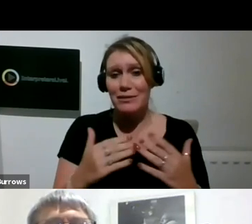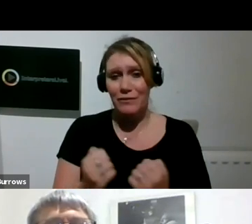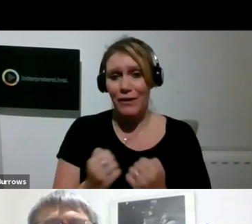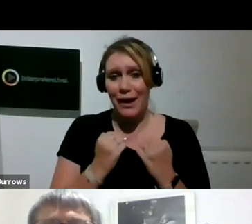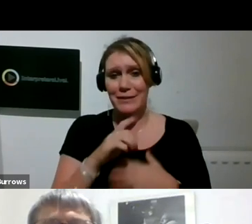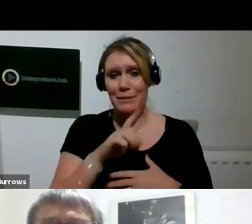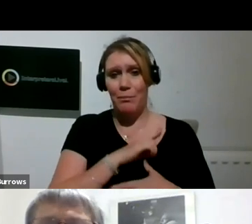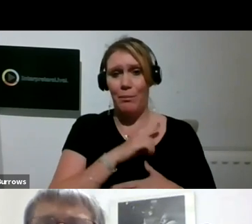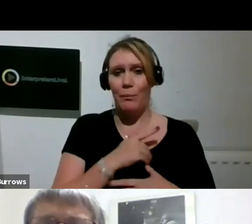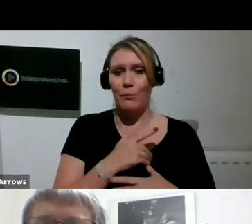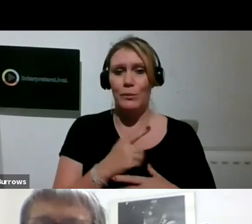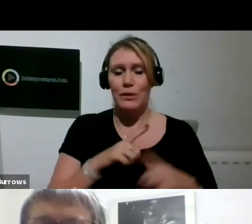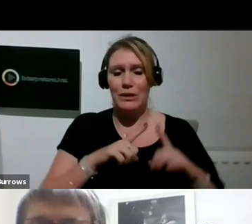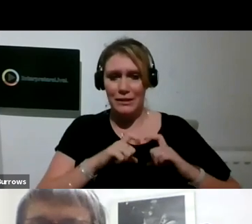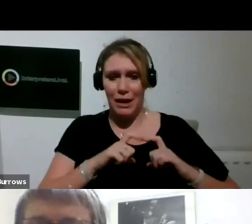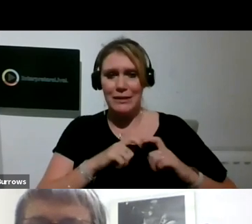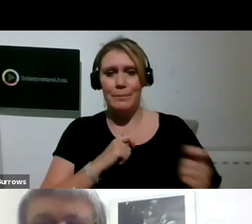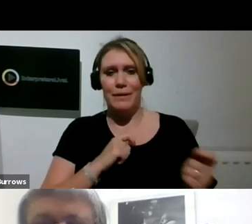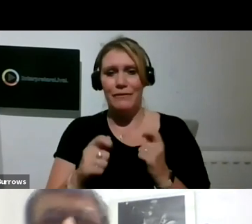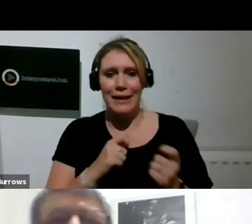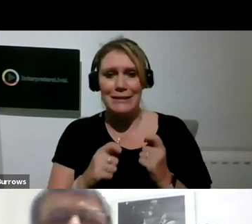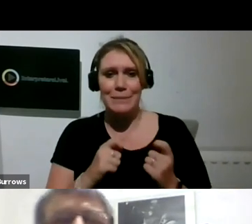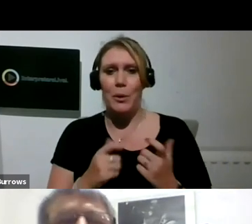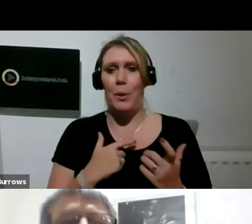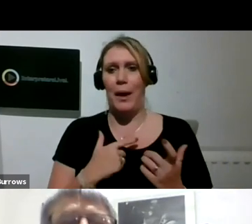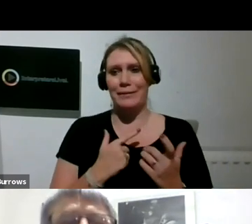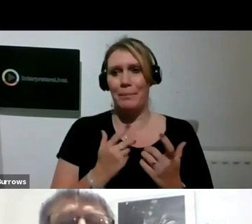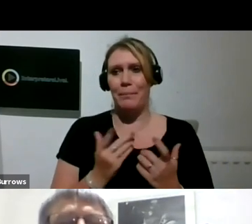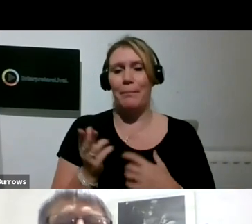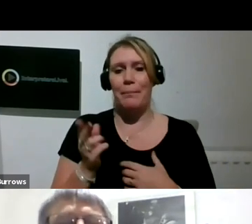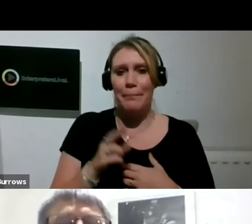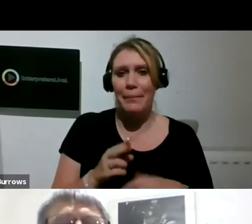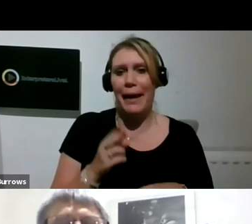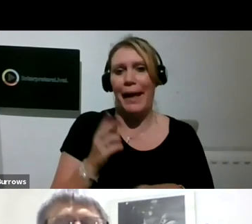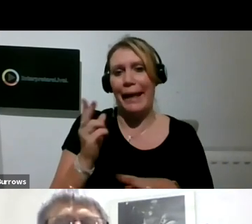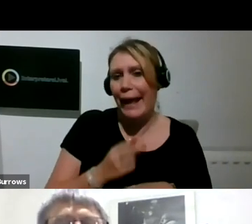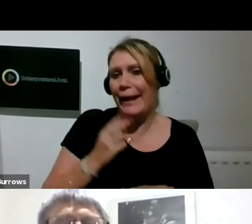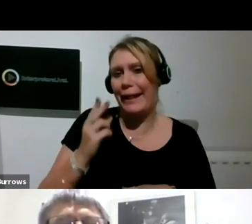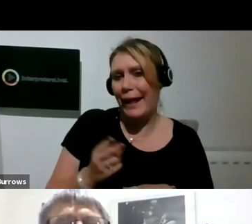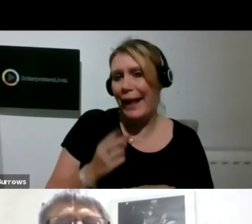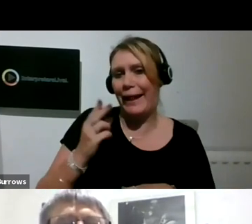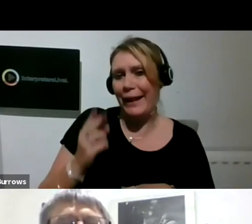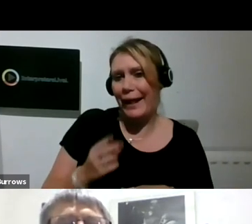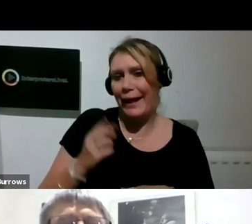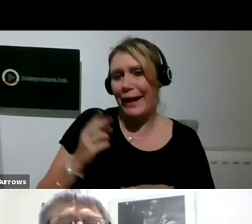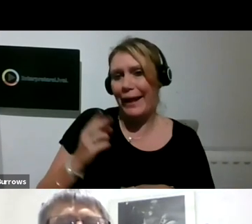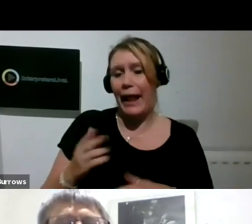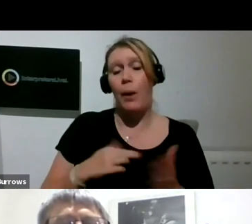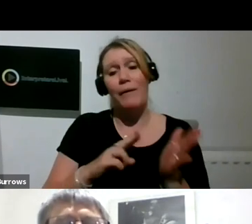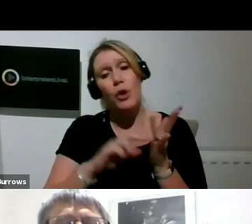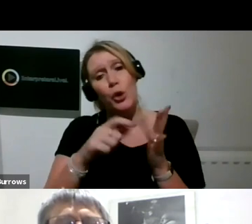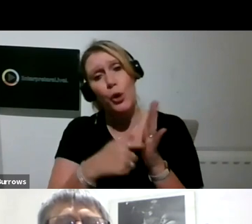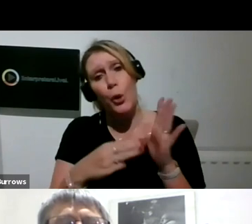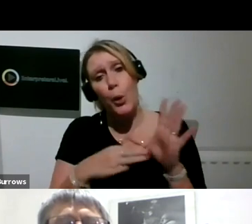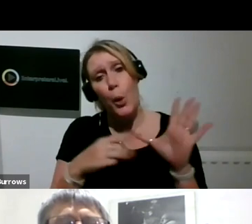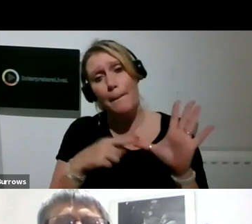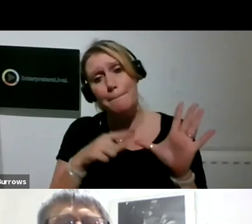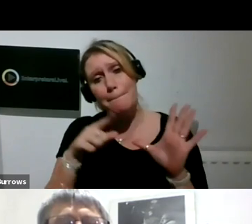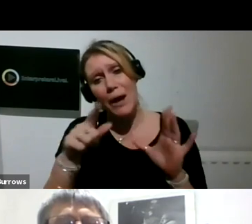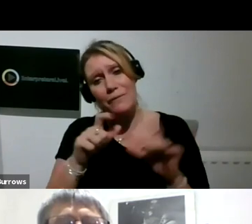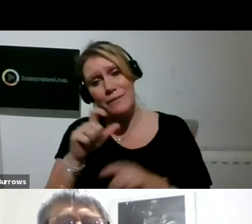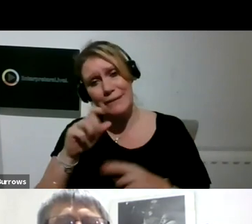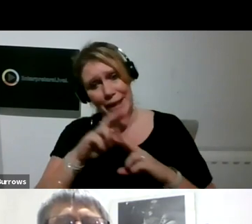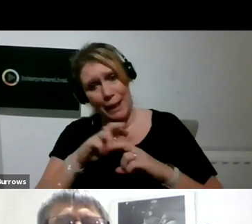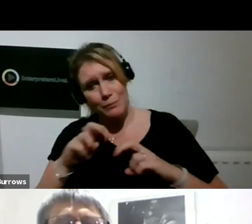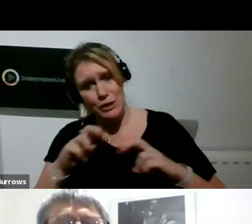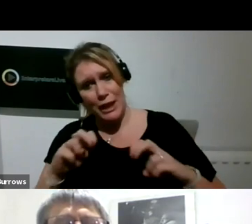flexible and good natured, but to come back time and time again. We have Norma with us tonight. And as I said when I booked